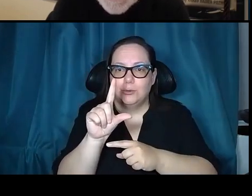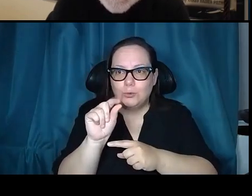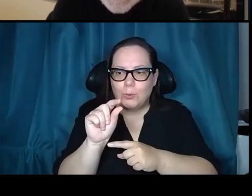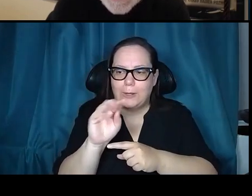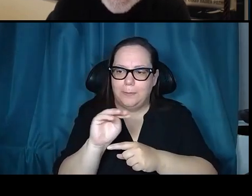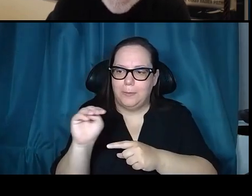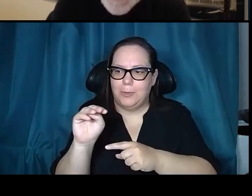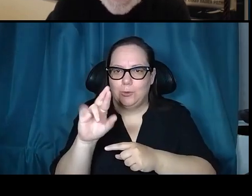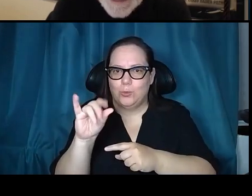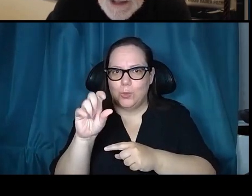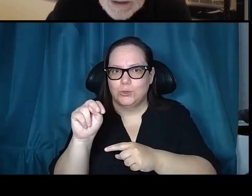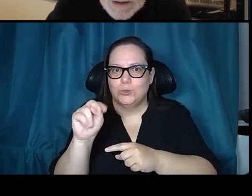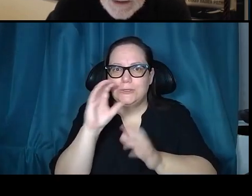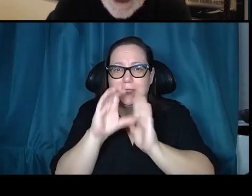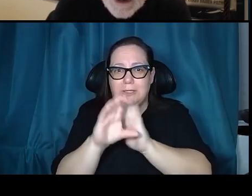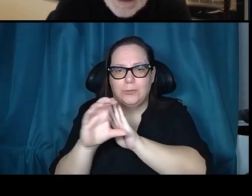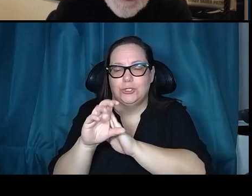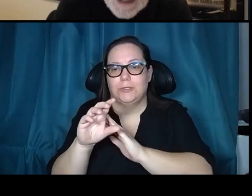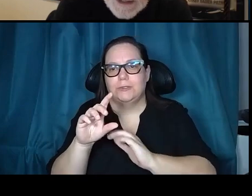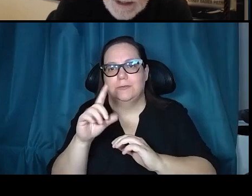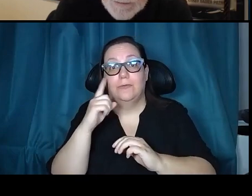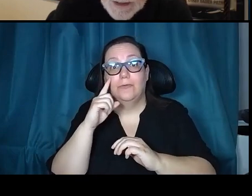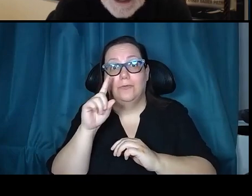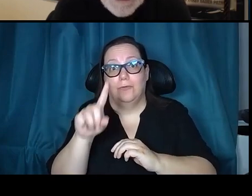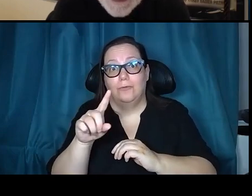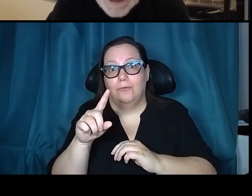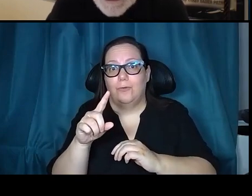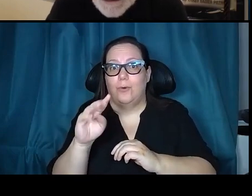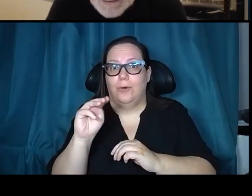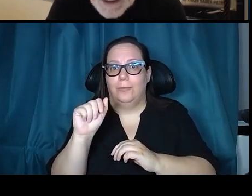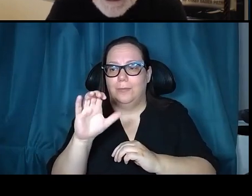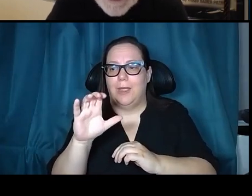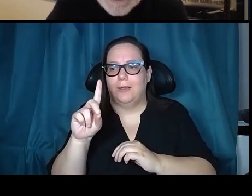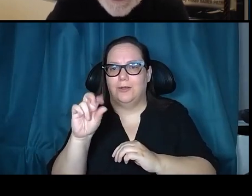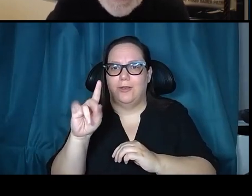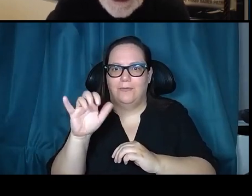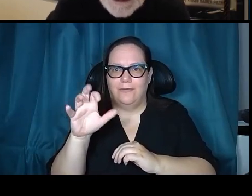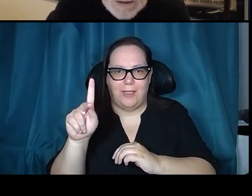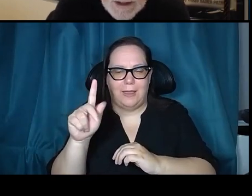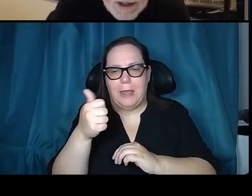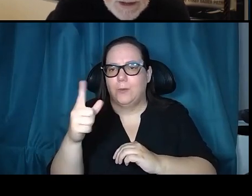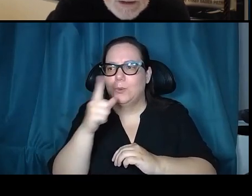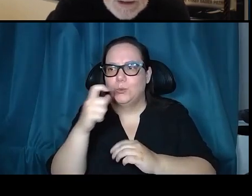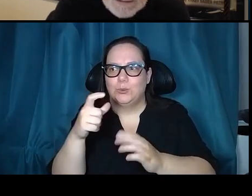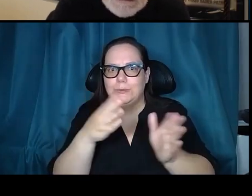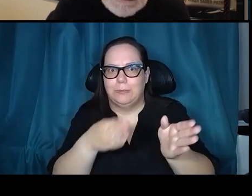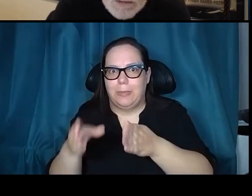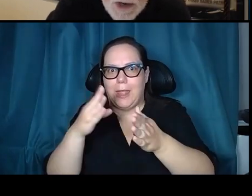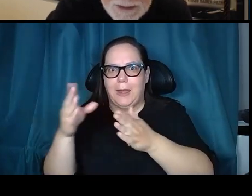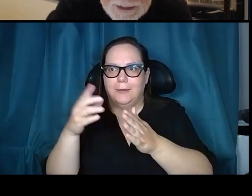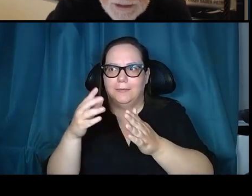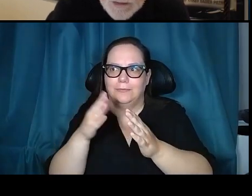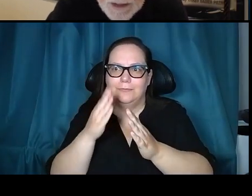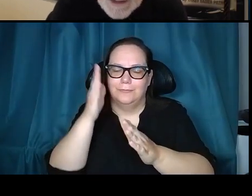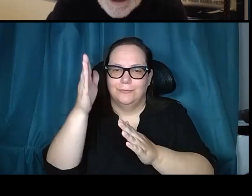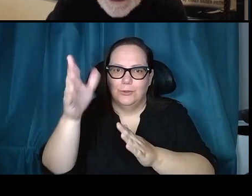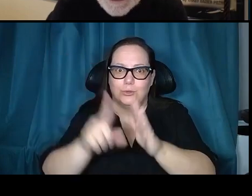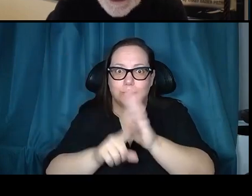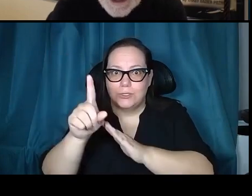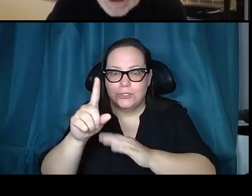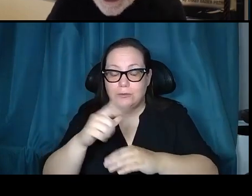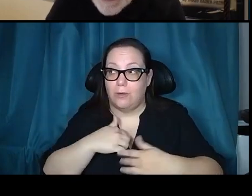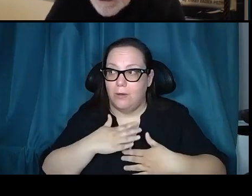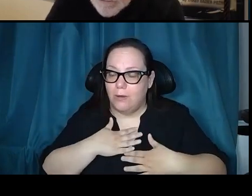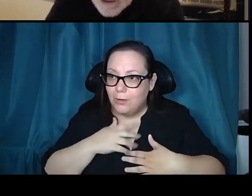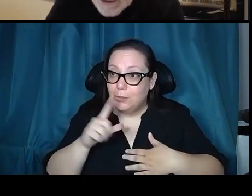you know, that sends palpitations into the heart of Matt Gollenbeck and anybody else who's planning planetary missions. I mean, it's like, what? 20-meter